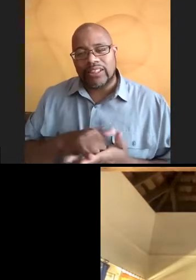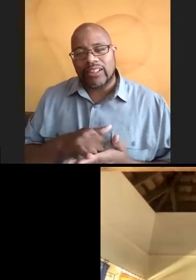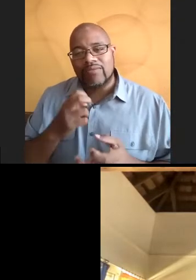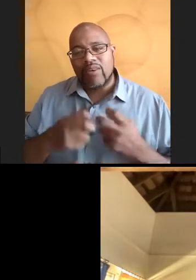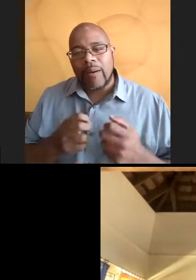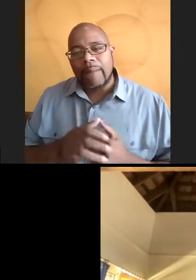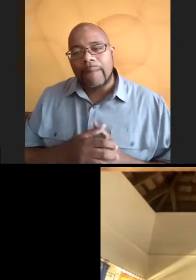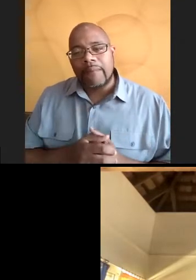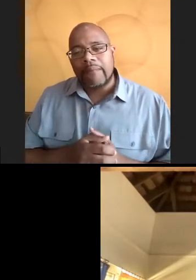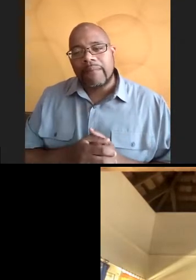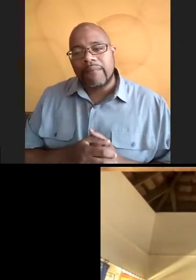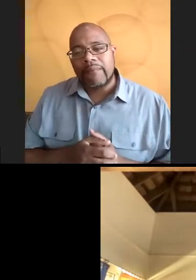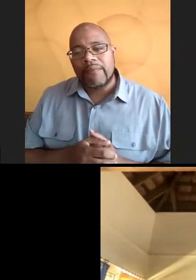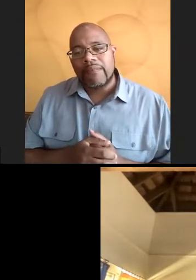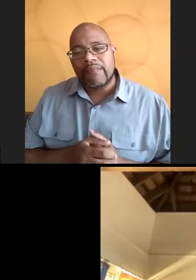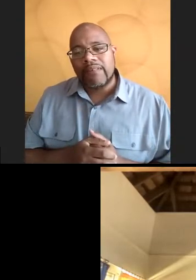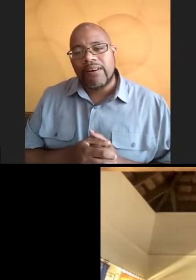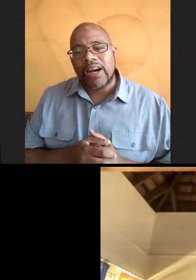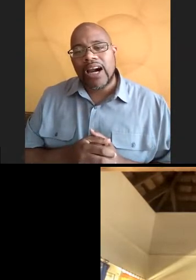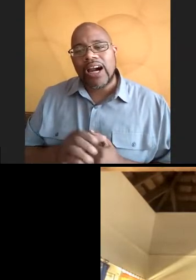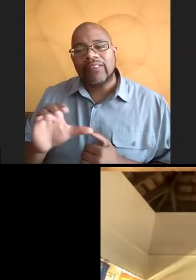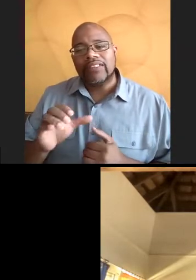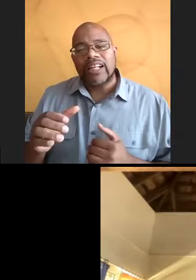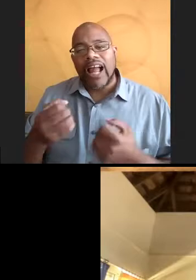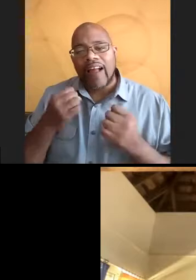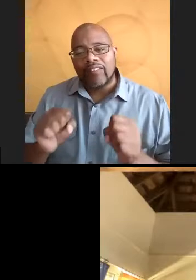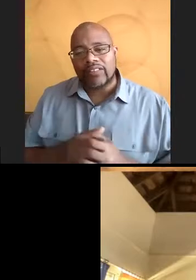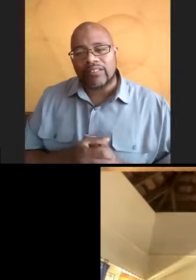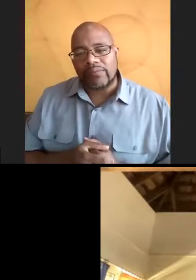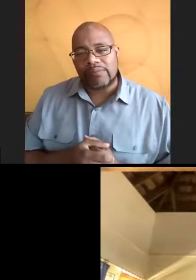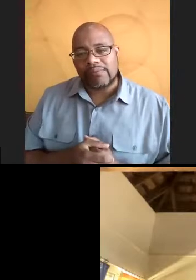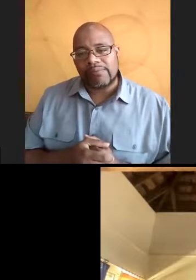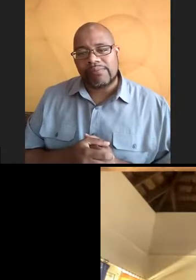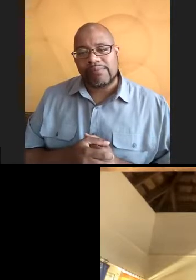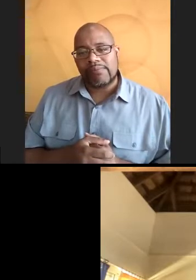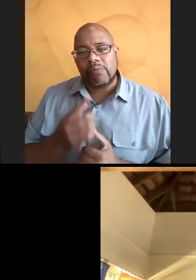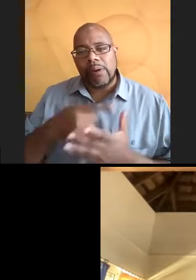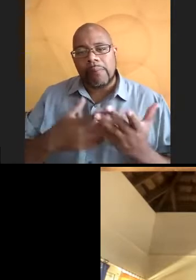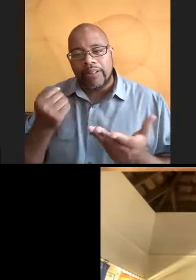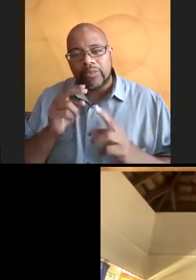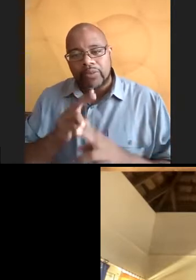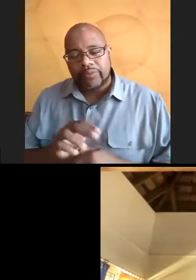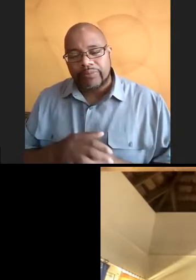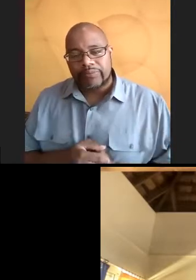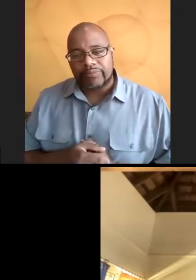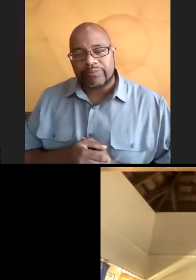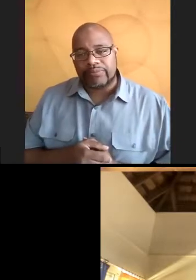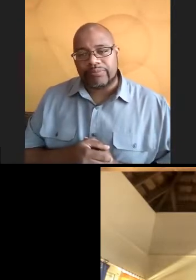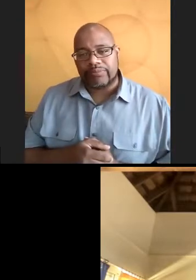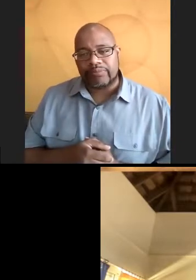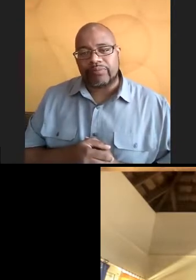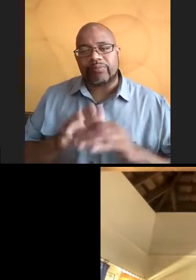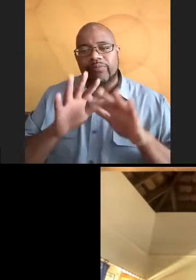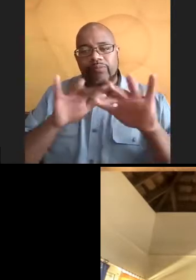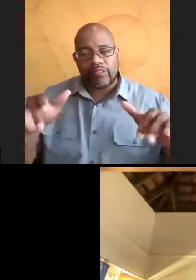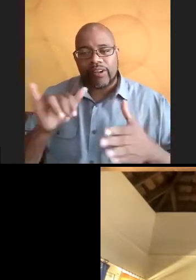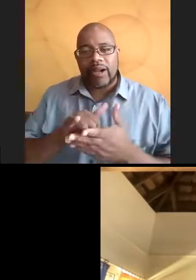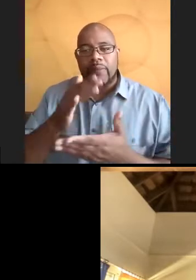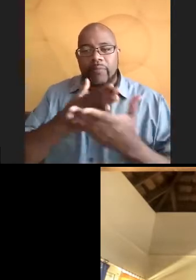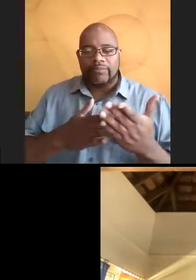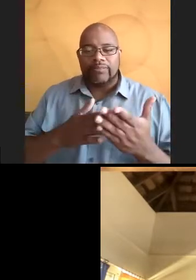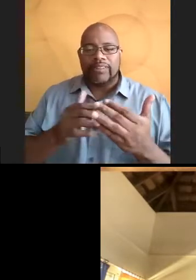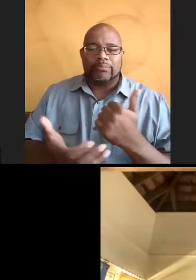and the conservation efforts, best team, we need best team, and diversity is a part of that best team.